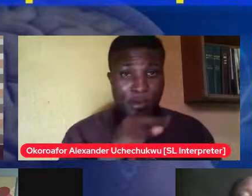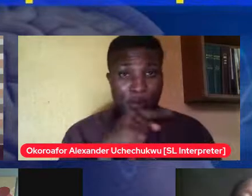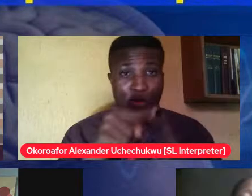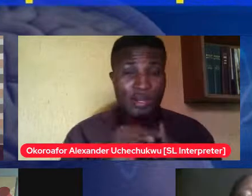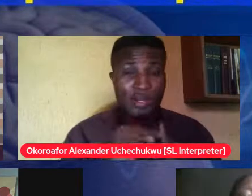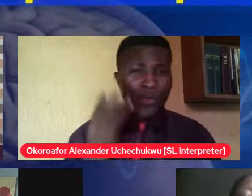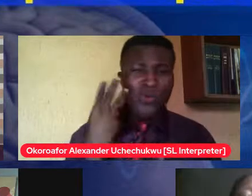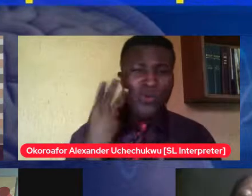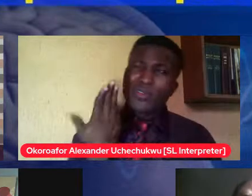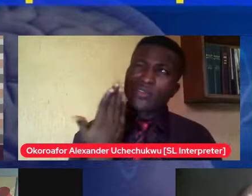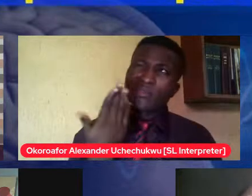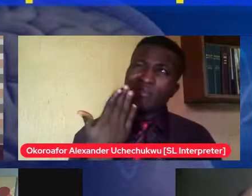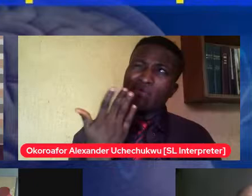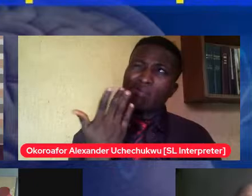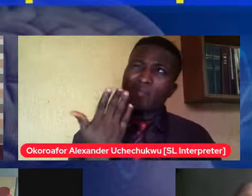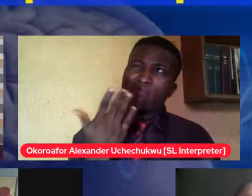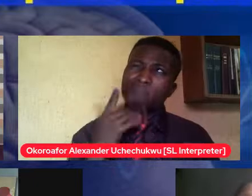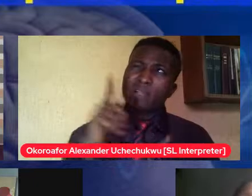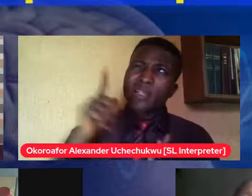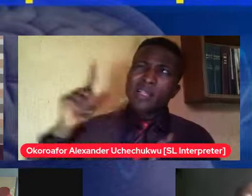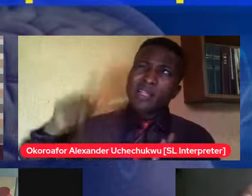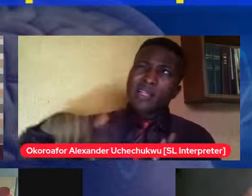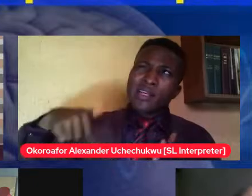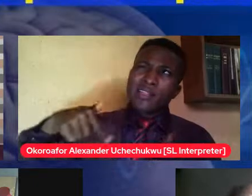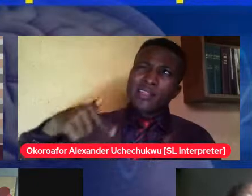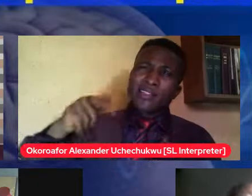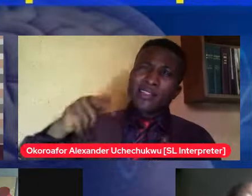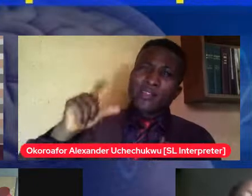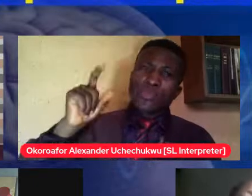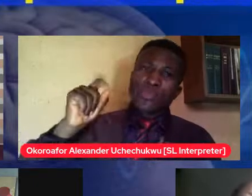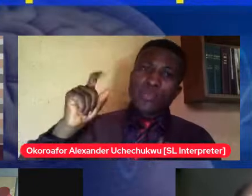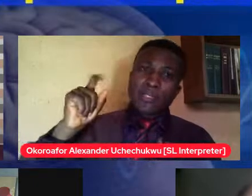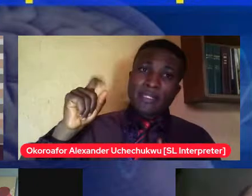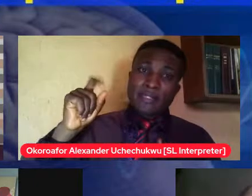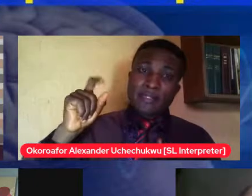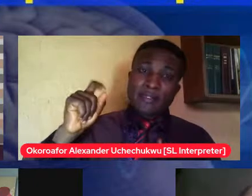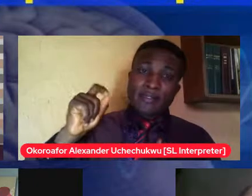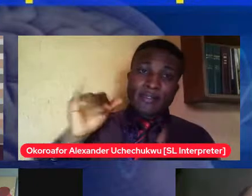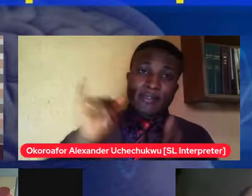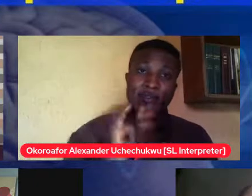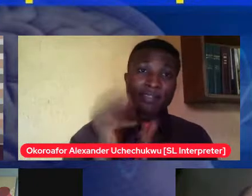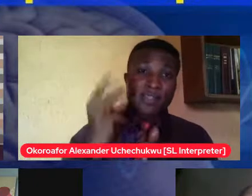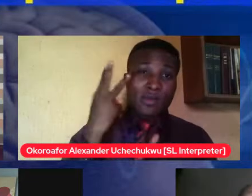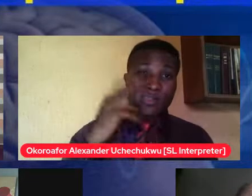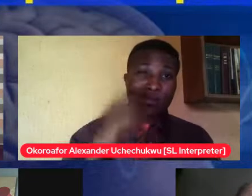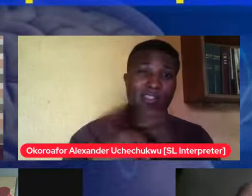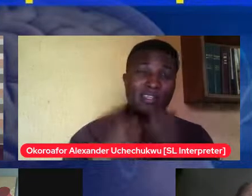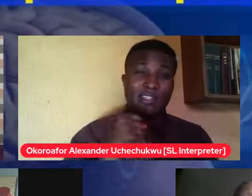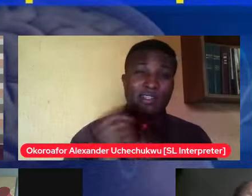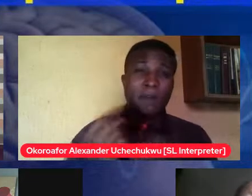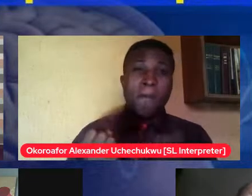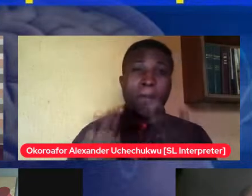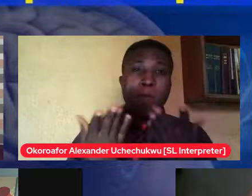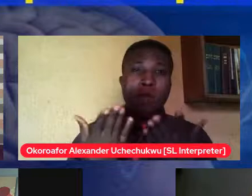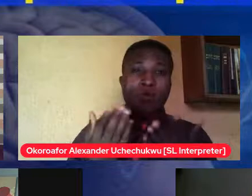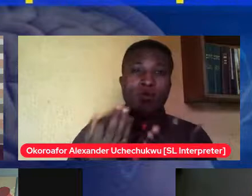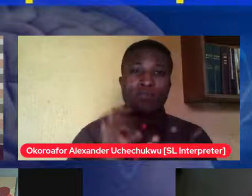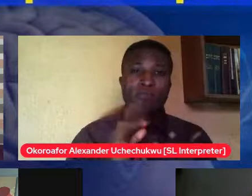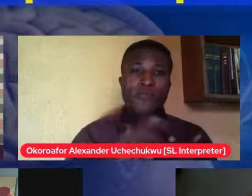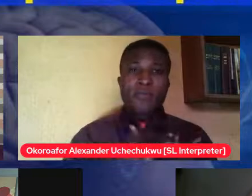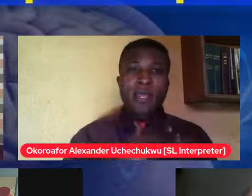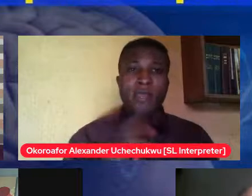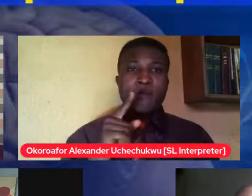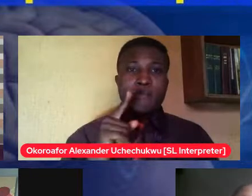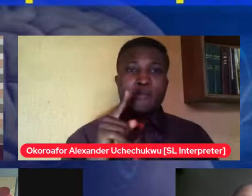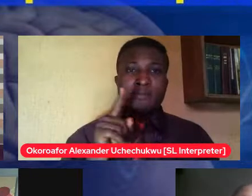so that was the age where all my friends were getting married so my friends my cousins those of us that most of us that grew up together a lot of people were like getting married